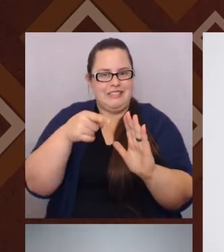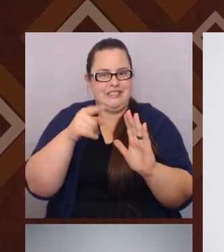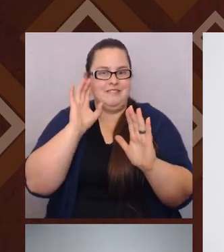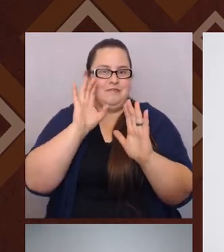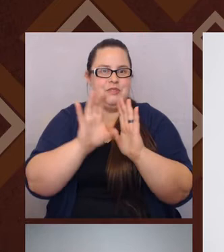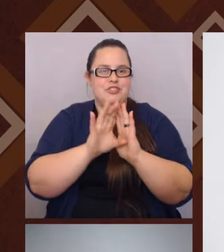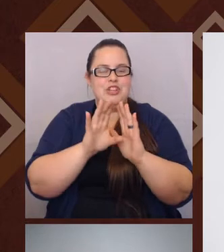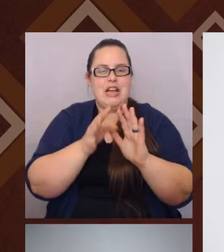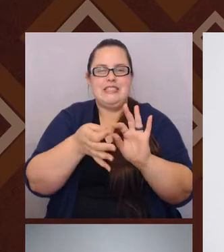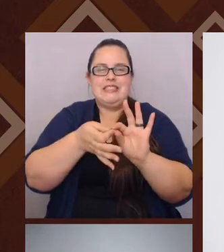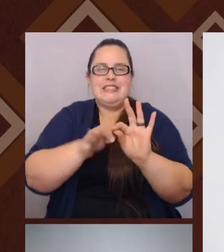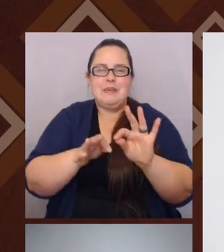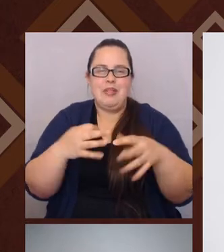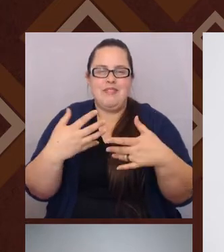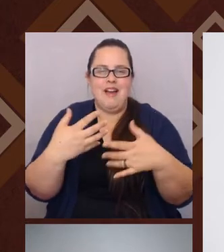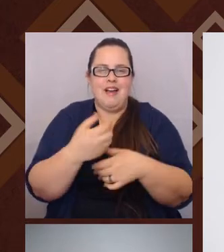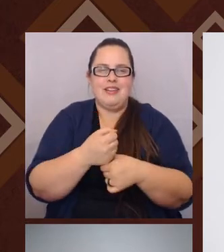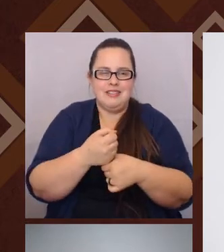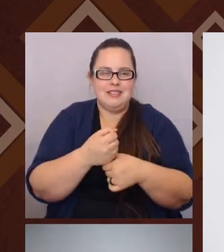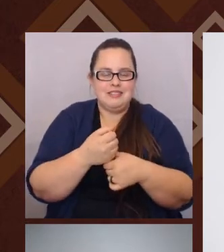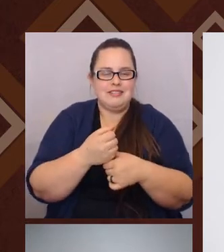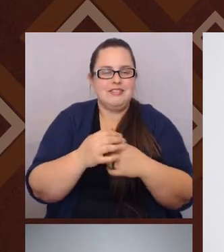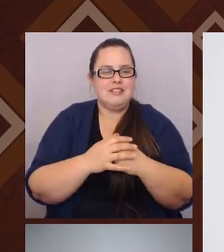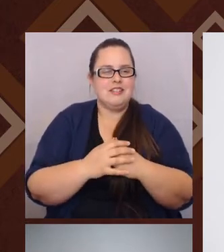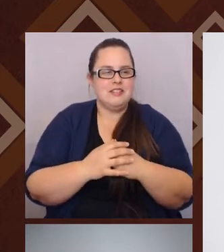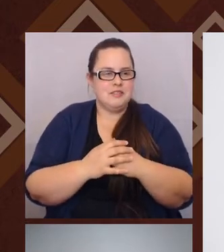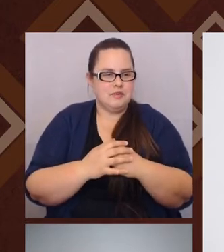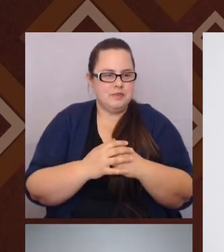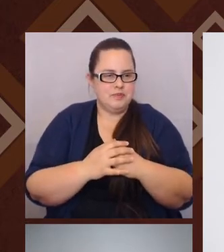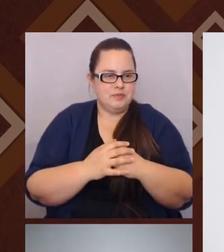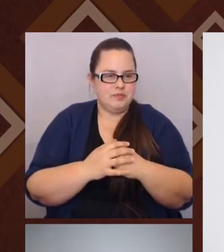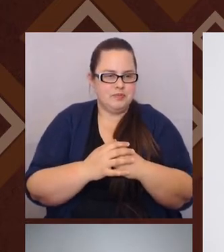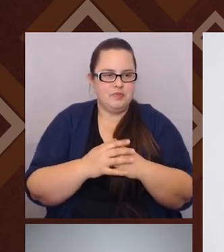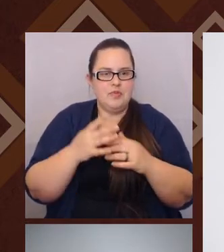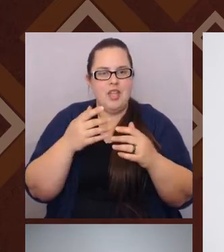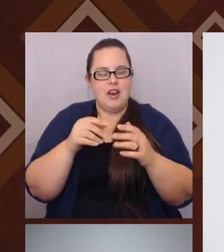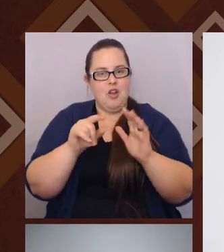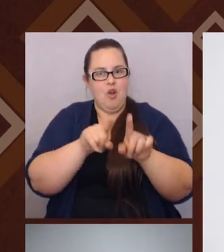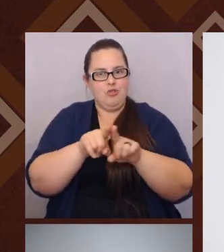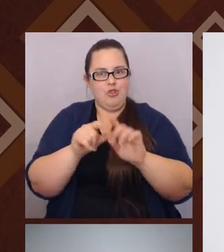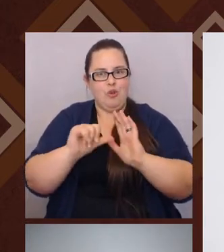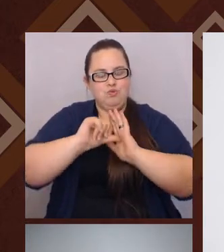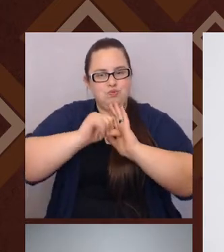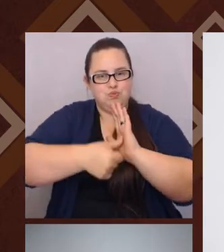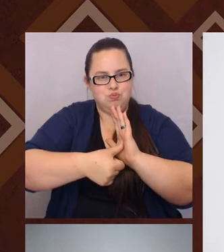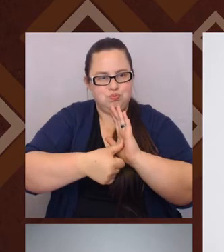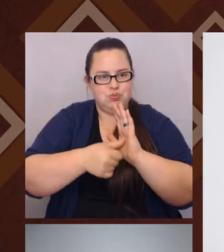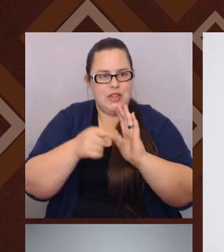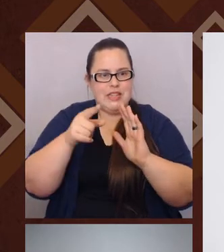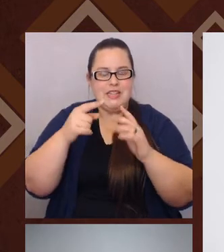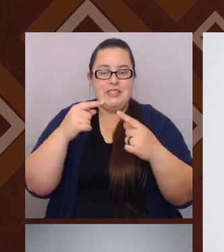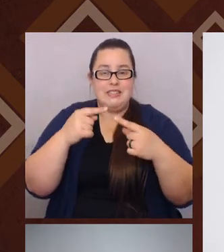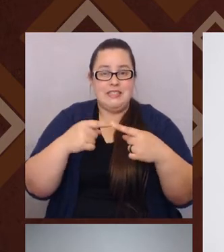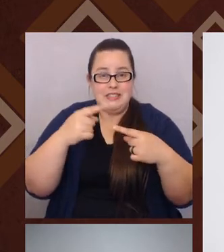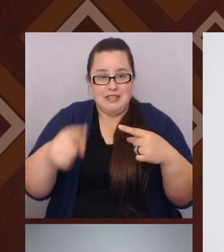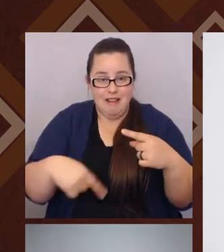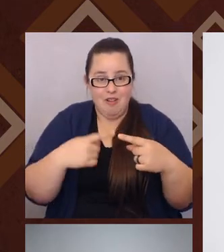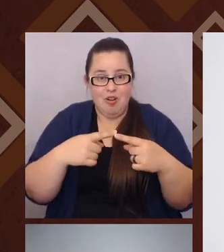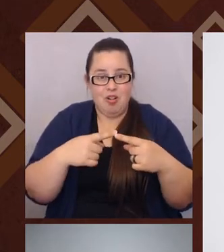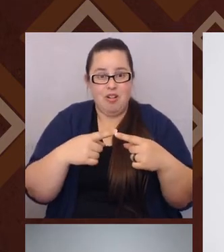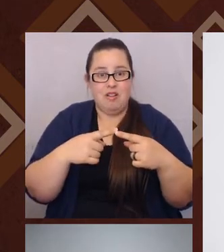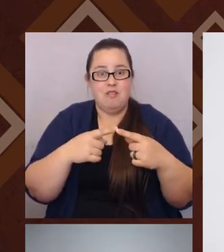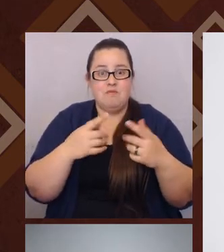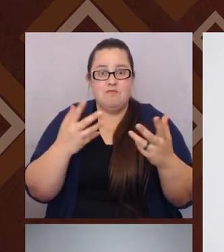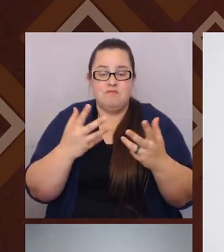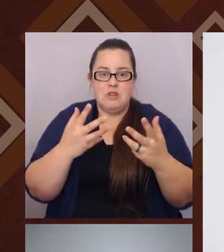that it kind of simplifies things a little bit and it highlights that this cycle is about born